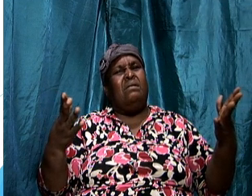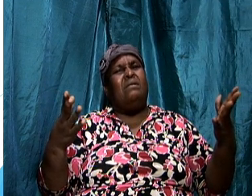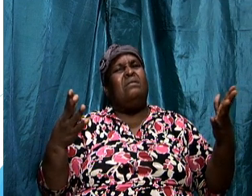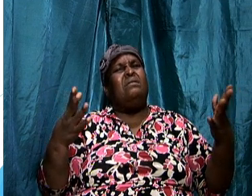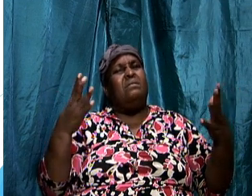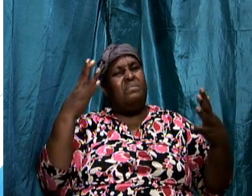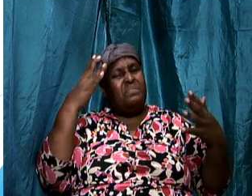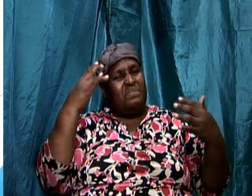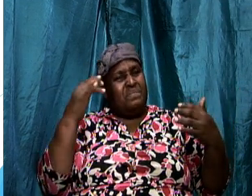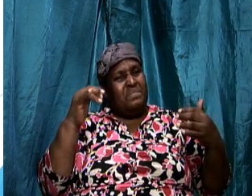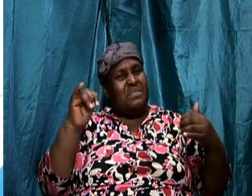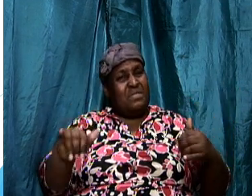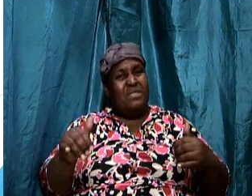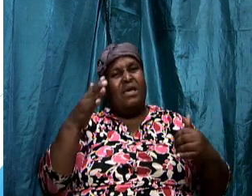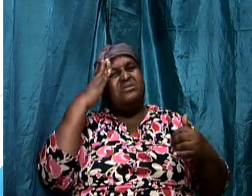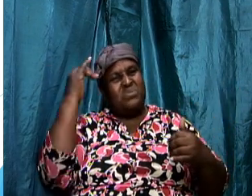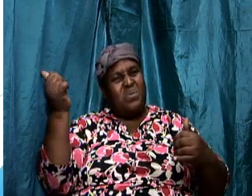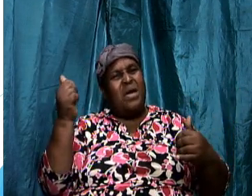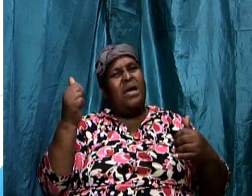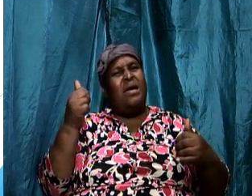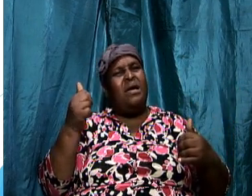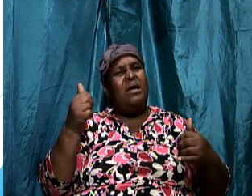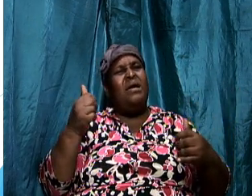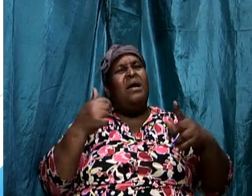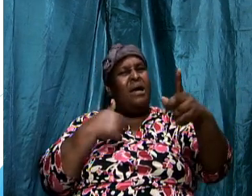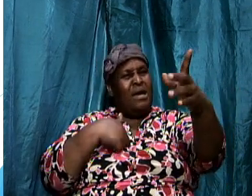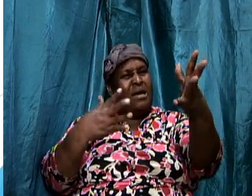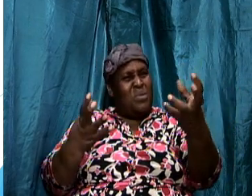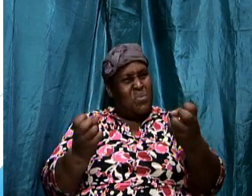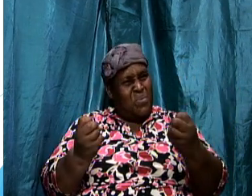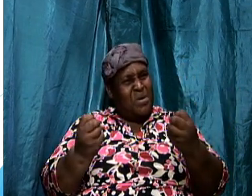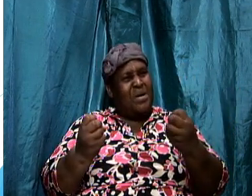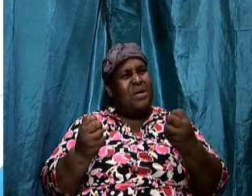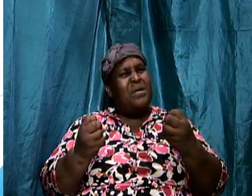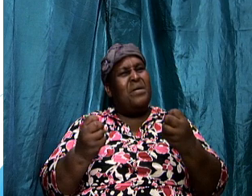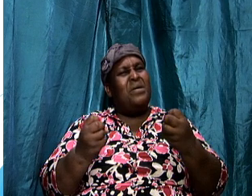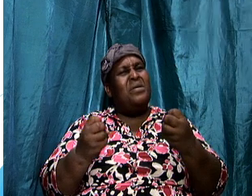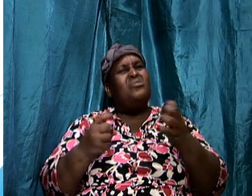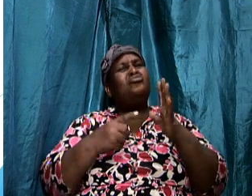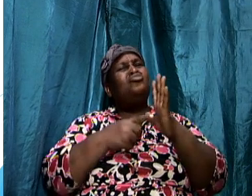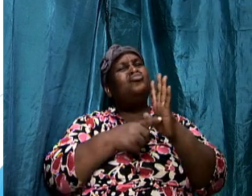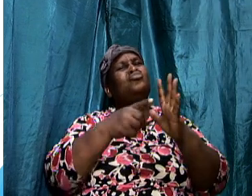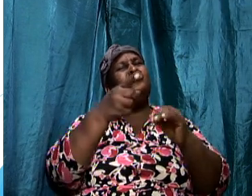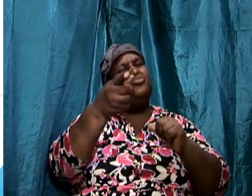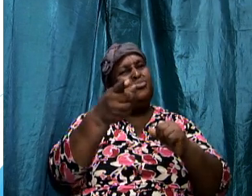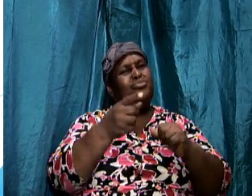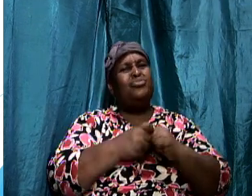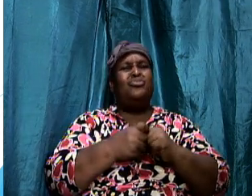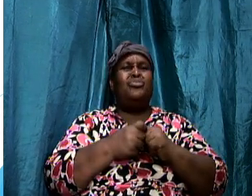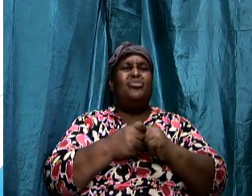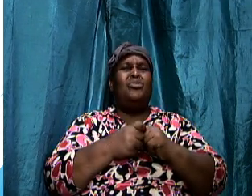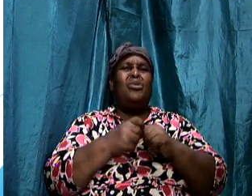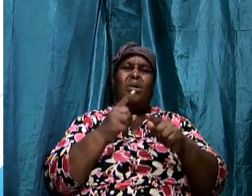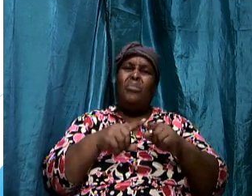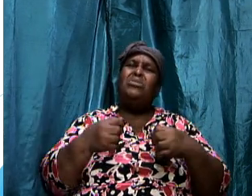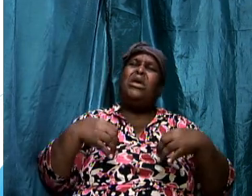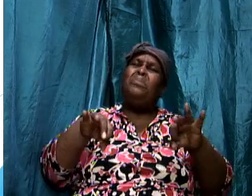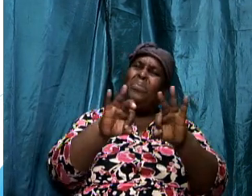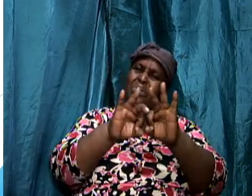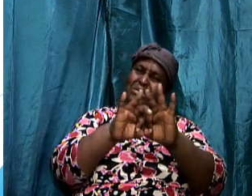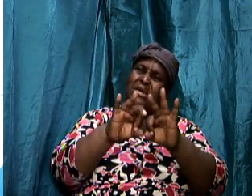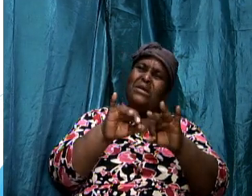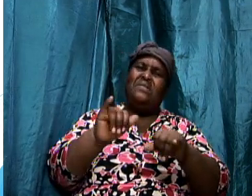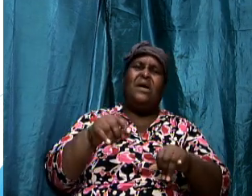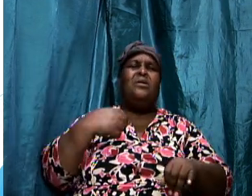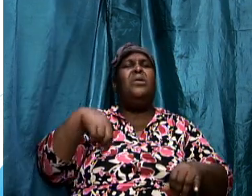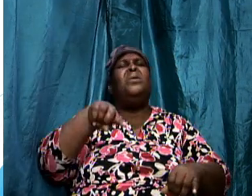to that at the last but it is important that we understand the concept brothers and sisters saints of